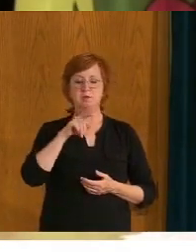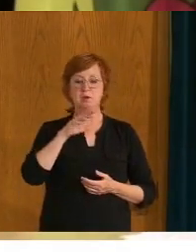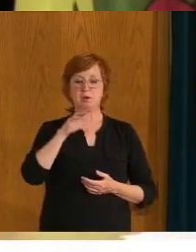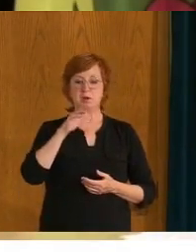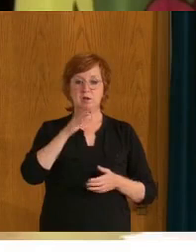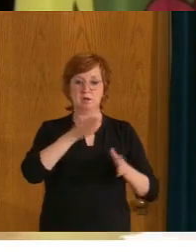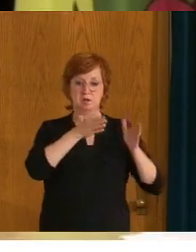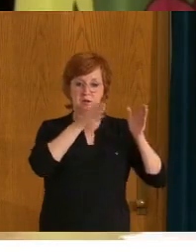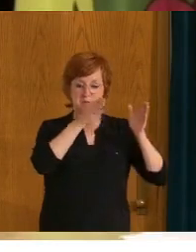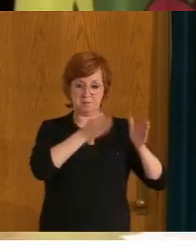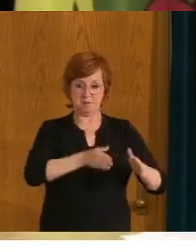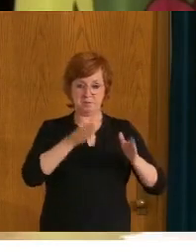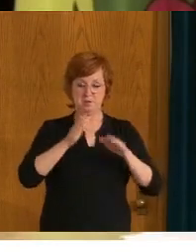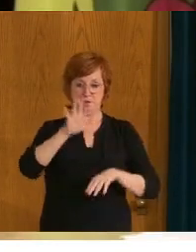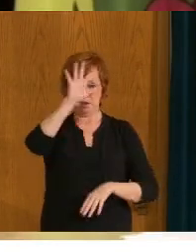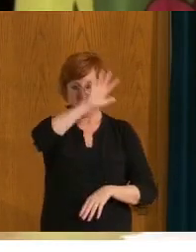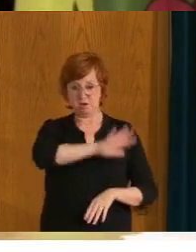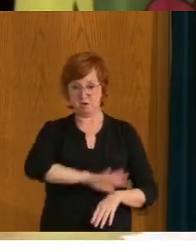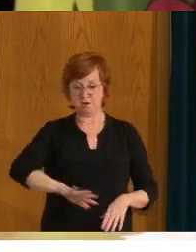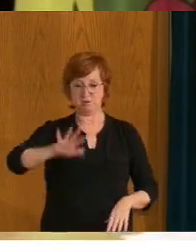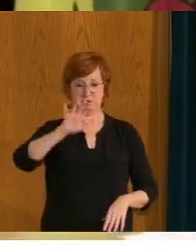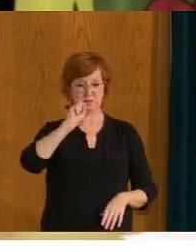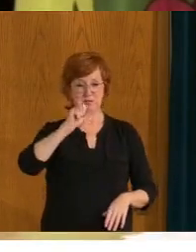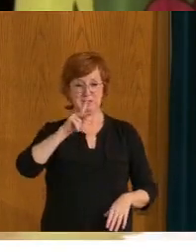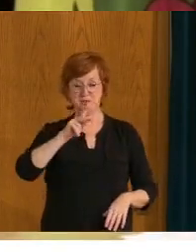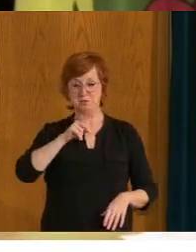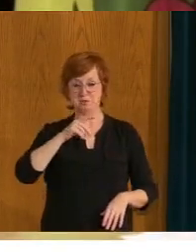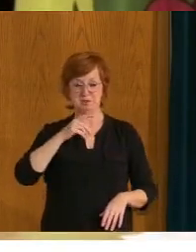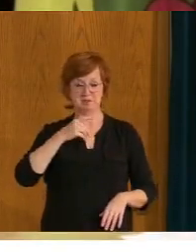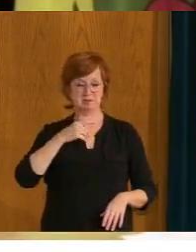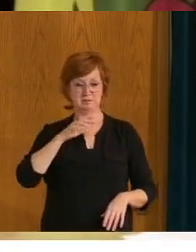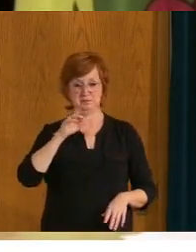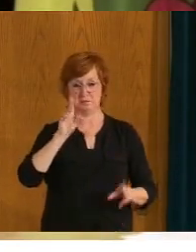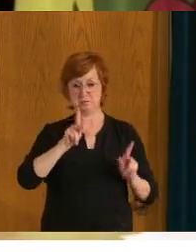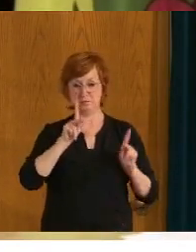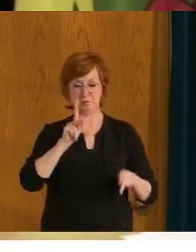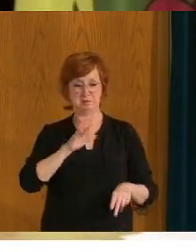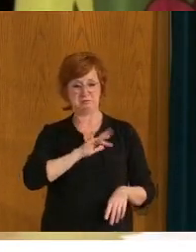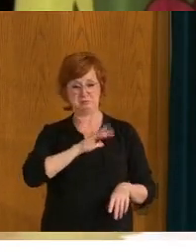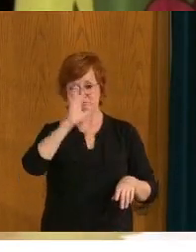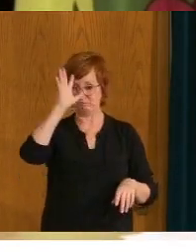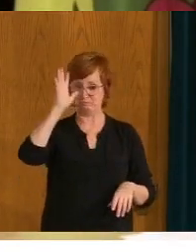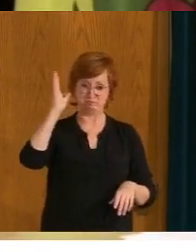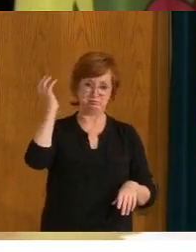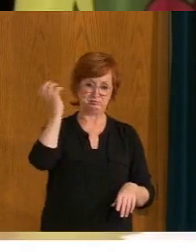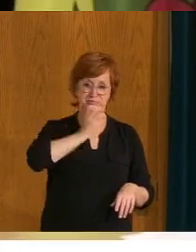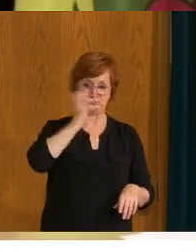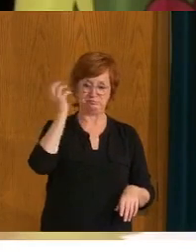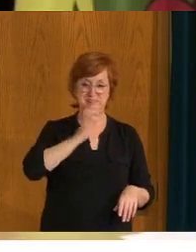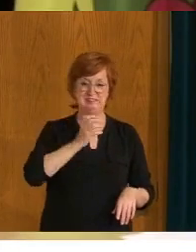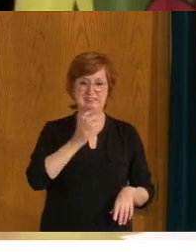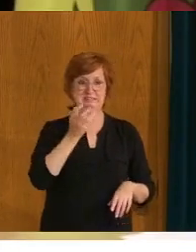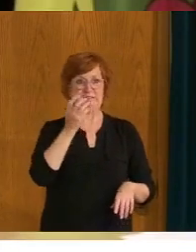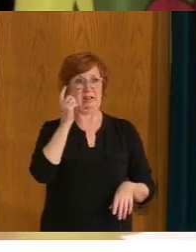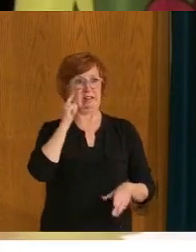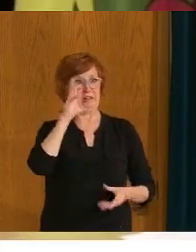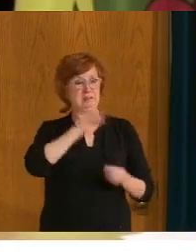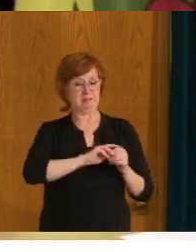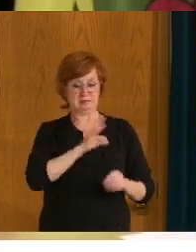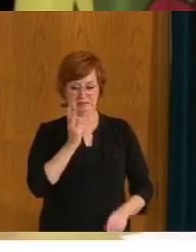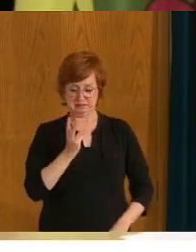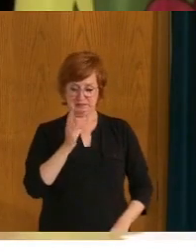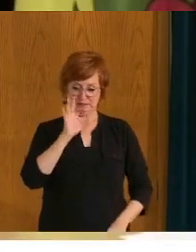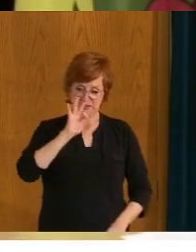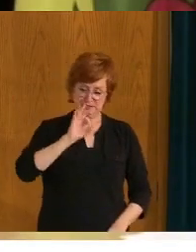we're, we're, we're like 69.93 or 4% of, uh, everyone, uh, that is eligible, uh, to receive a